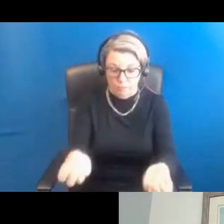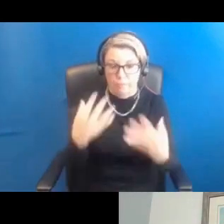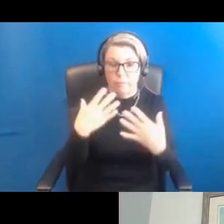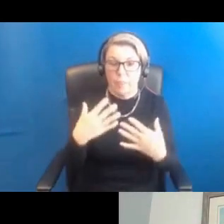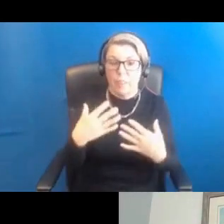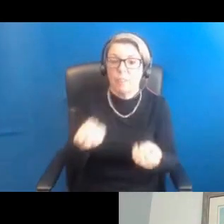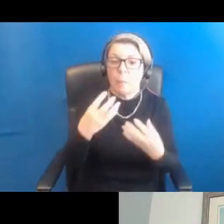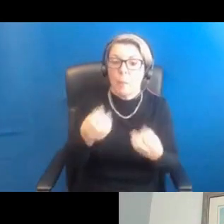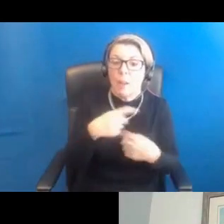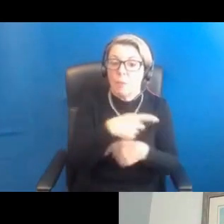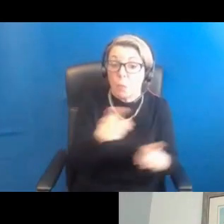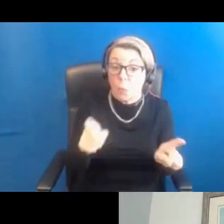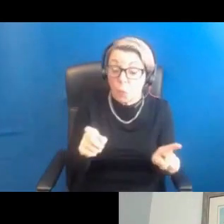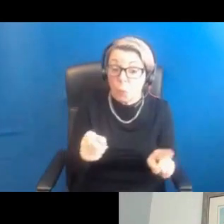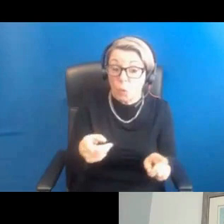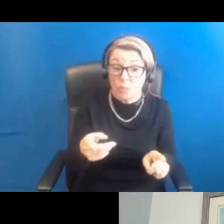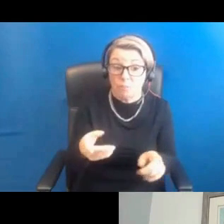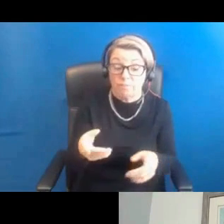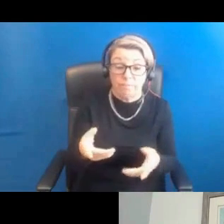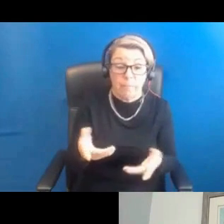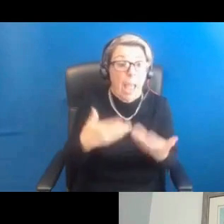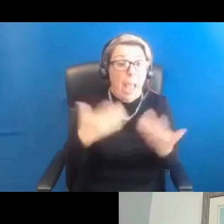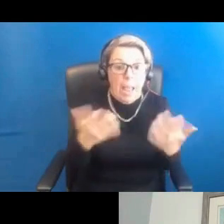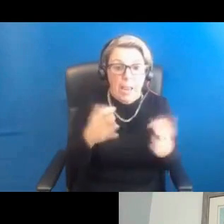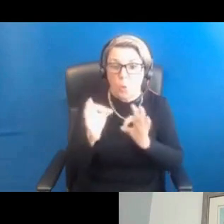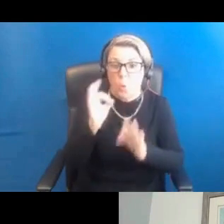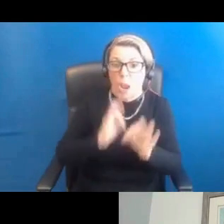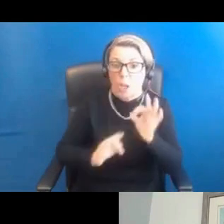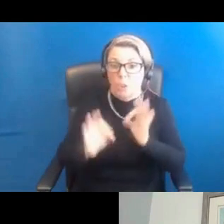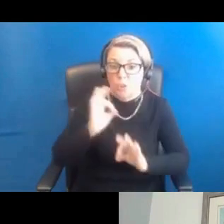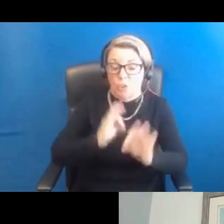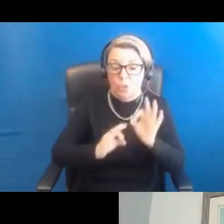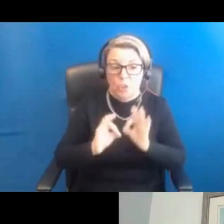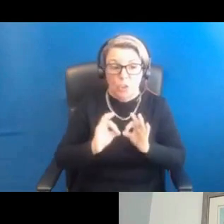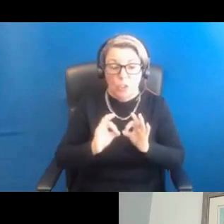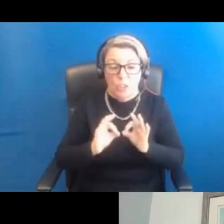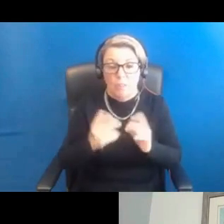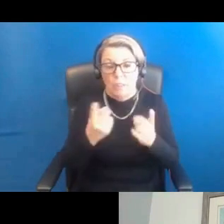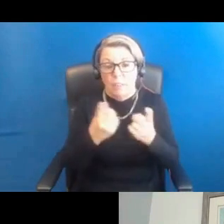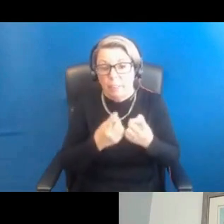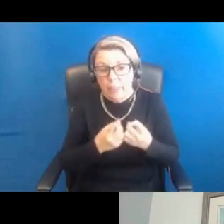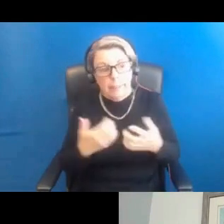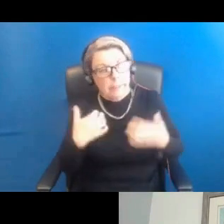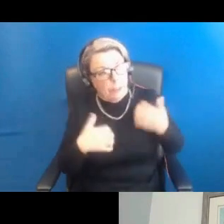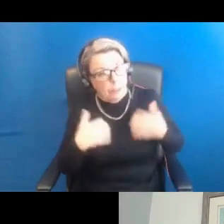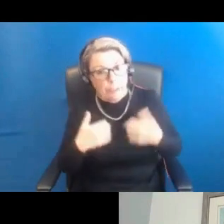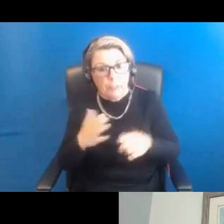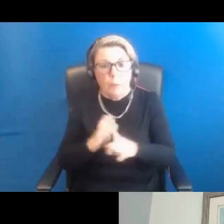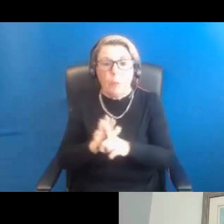want to hear from you about any questions that you have, or even things that you would be interested in for future